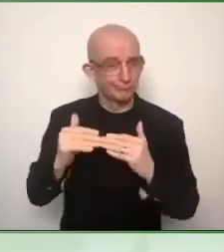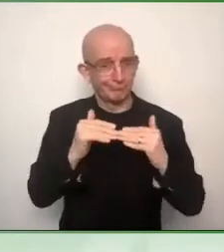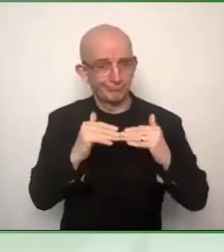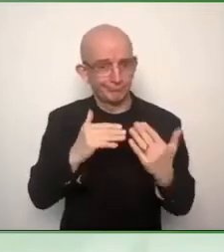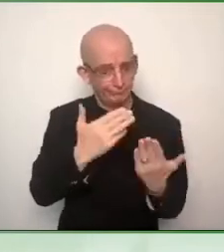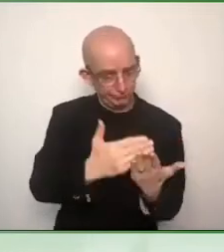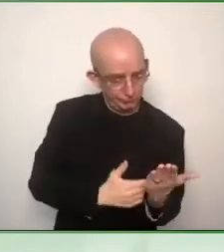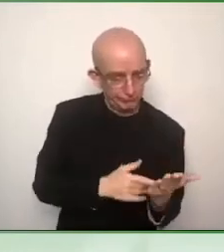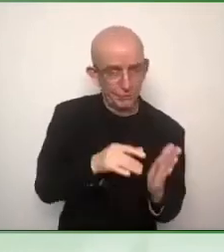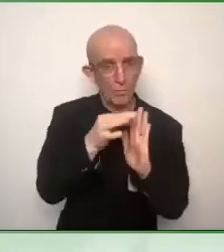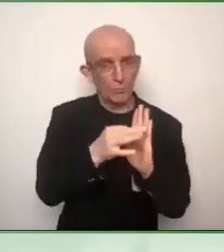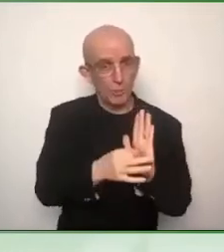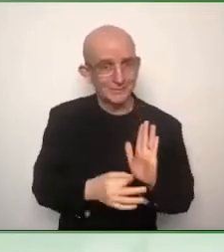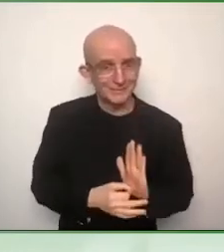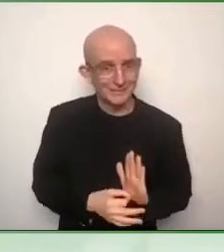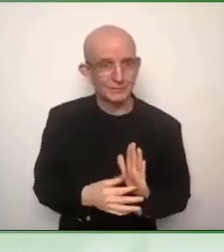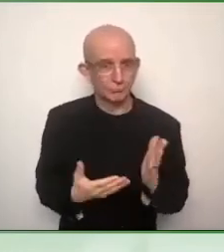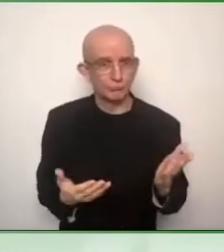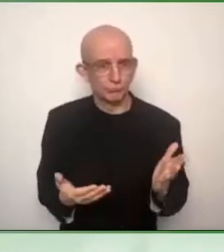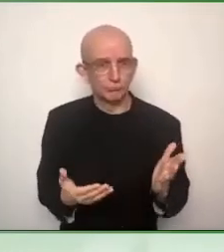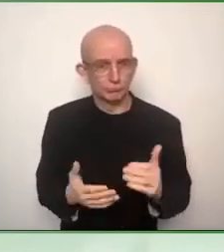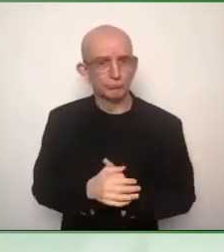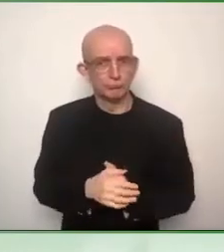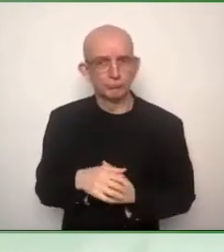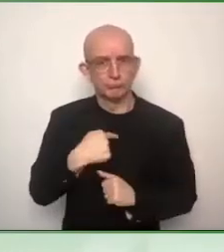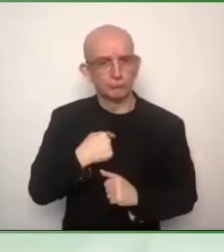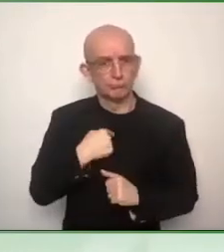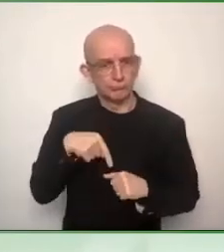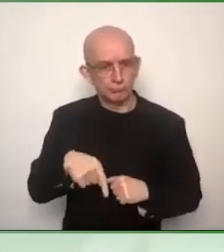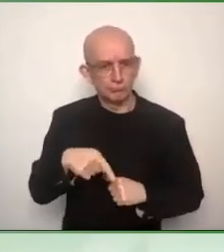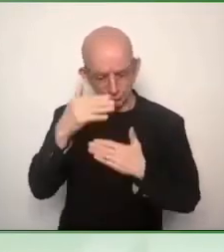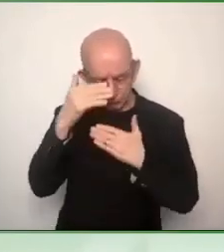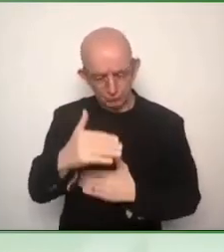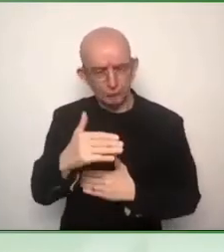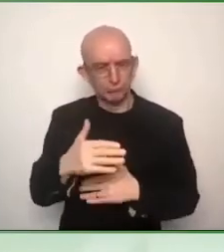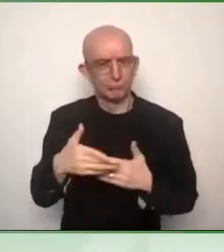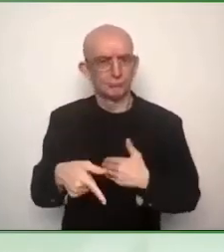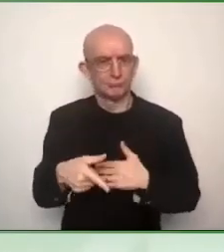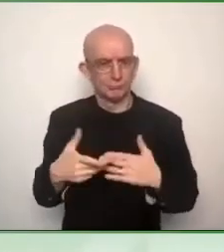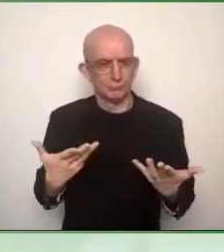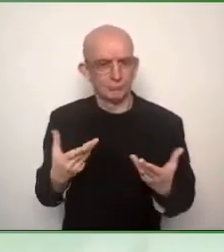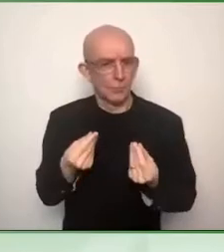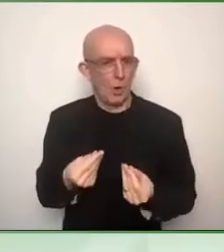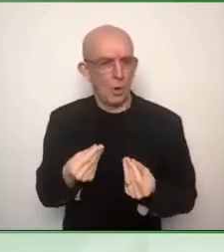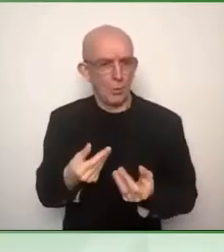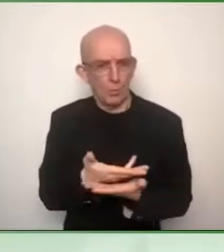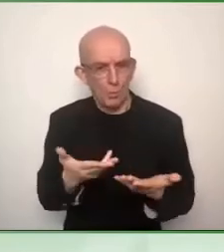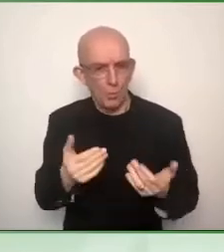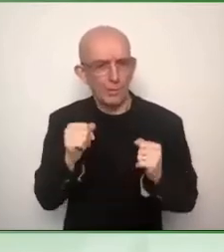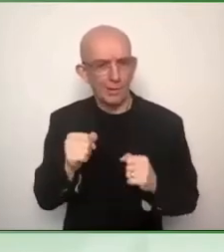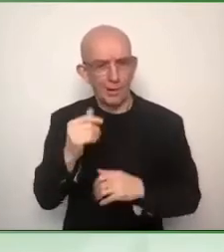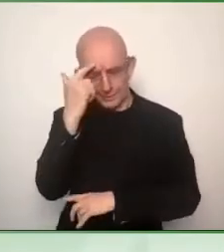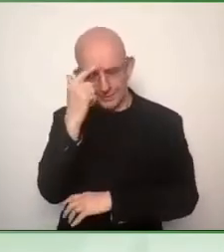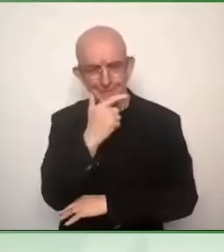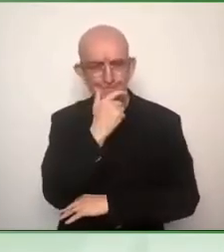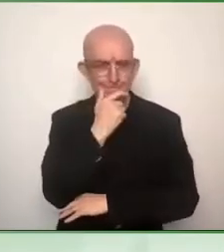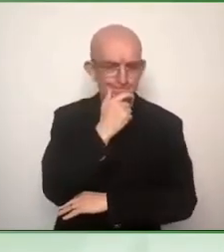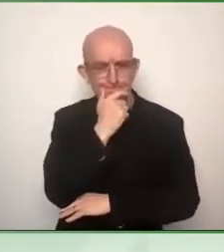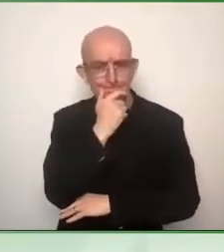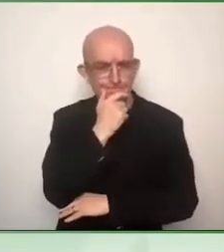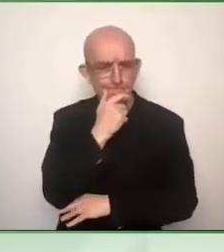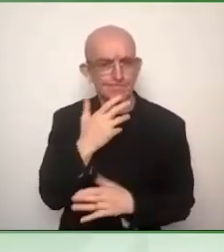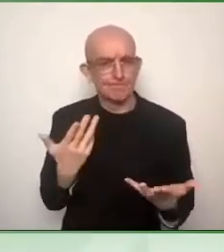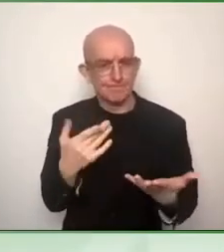that Amazon approaches accessibility more generally, with the existing standards and standards that are yet to be developed